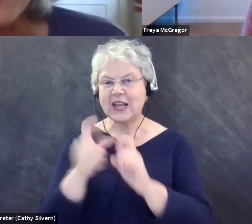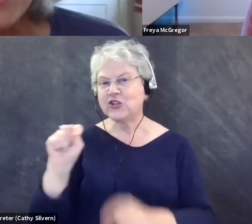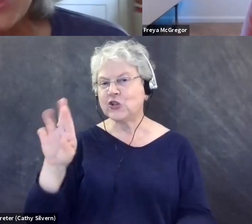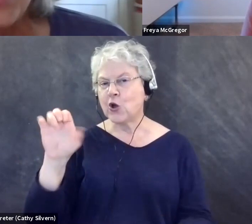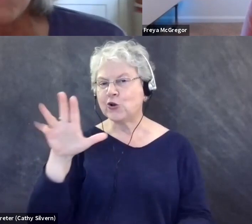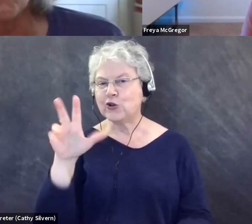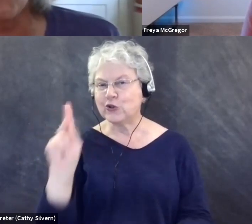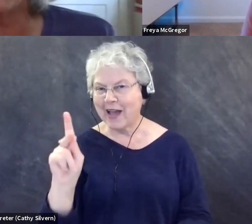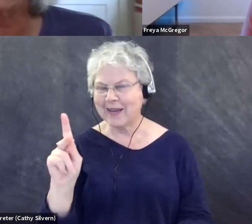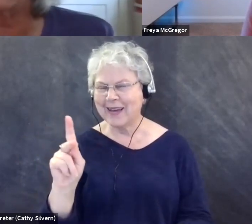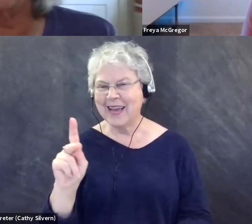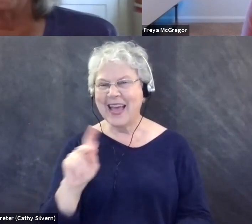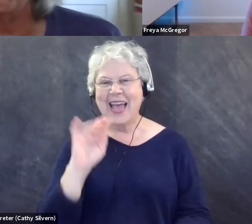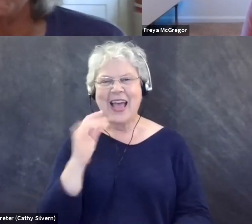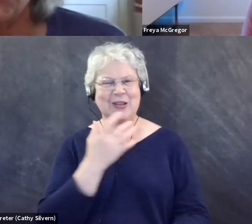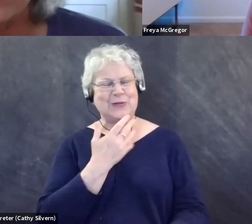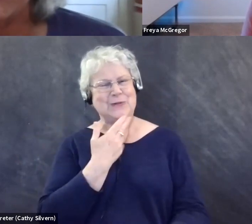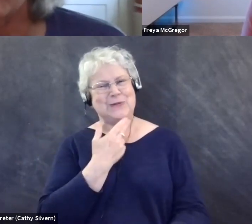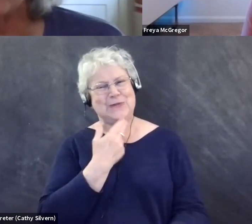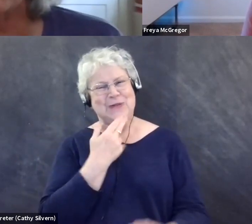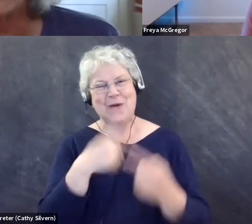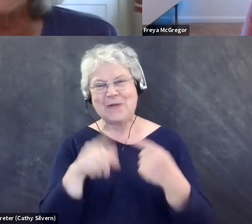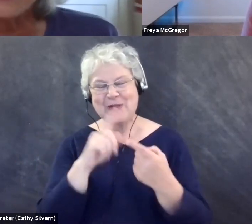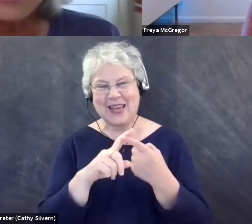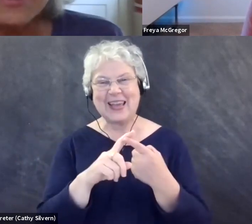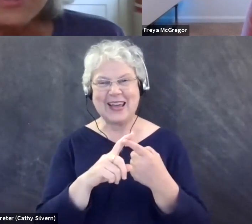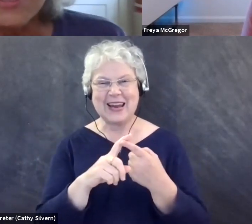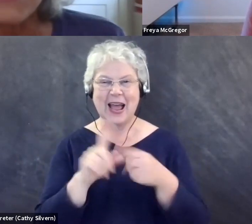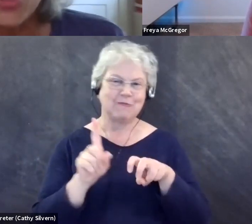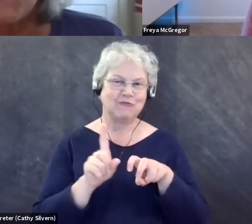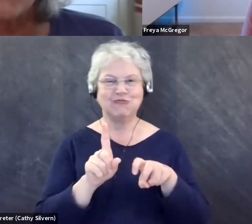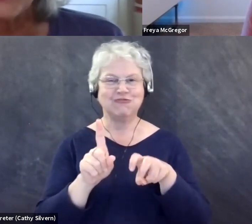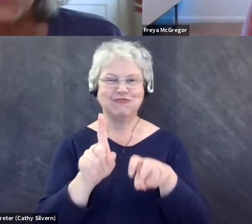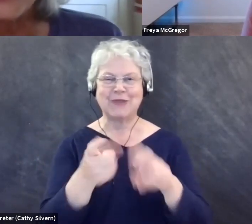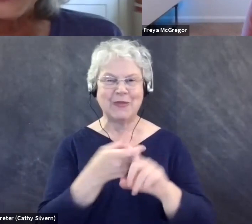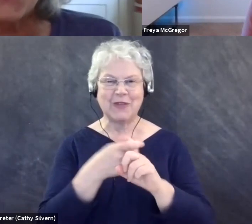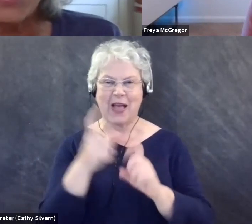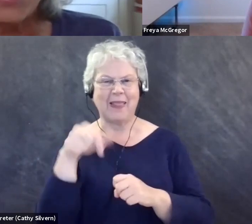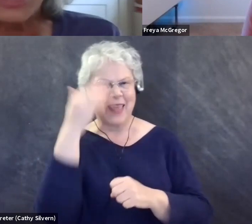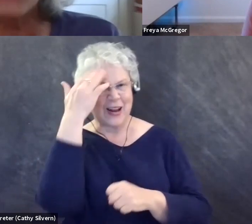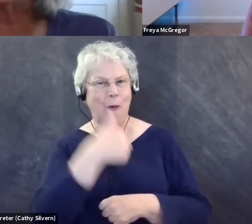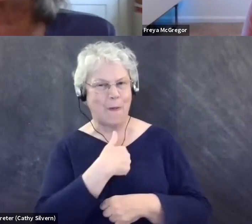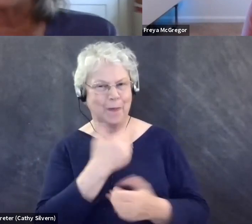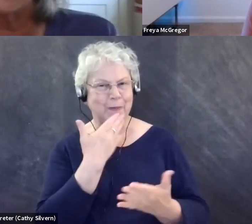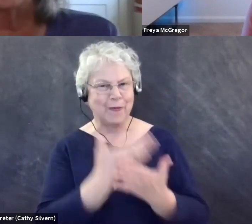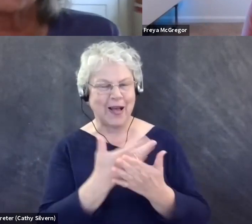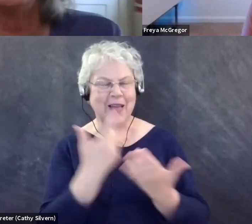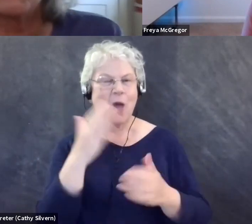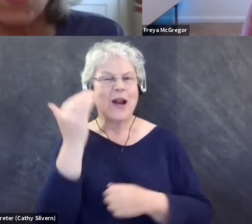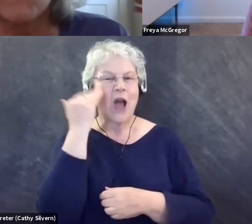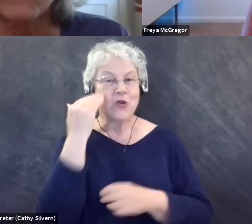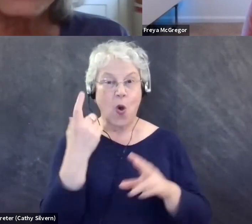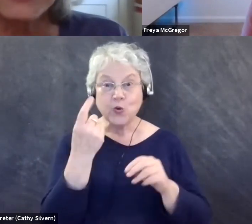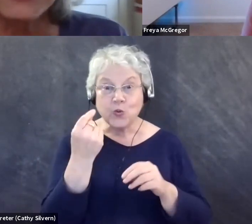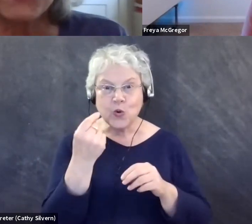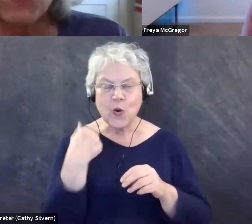and it's always endearing when I'm walking, I'm wheeling with my friends and, and they know me really well. And so they, they already know to, to